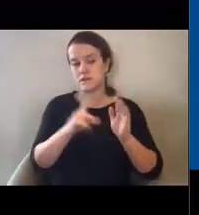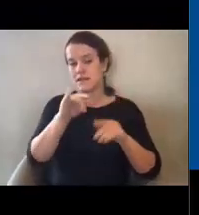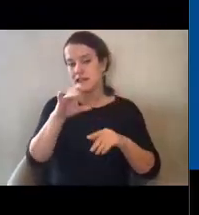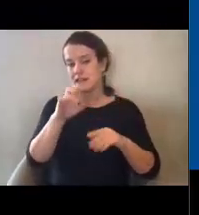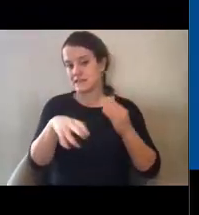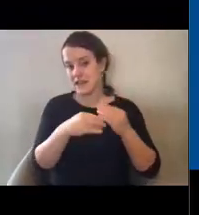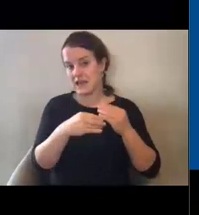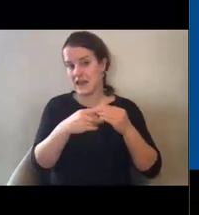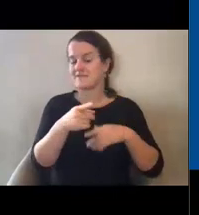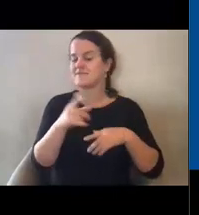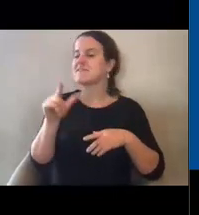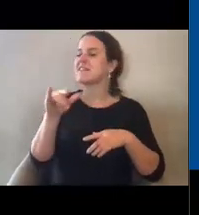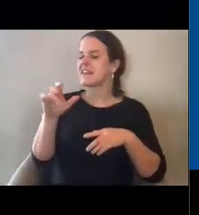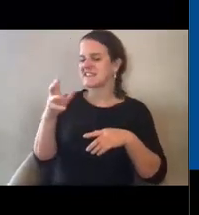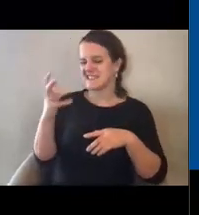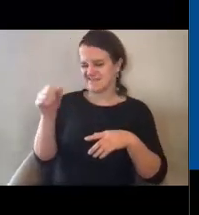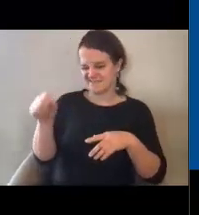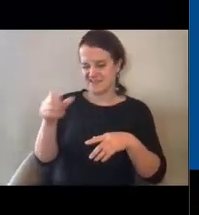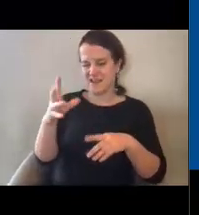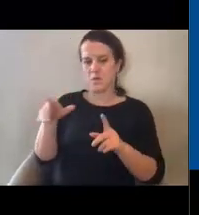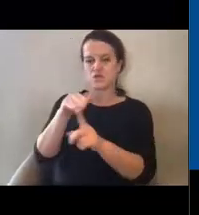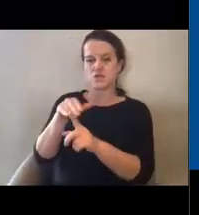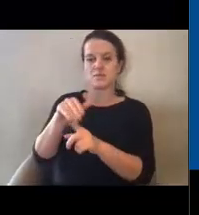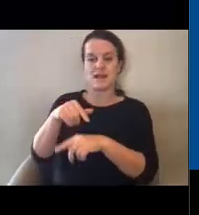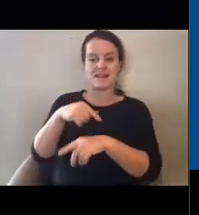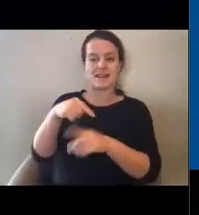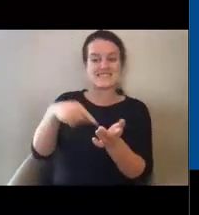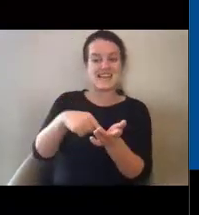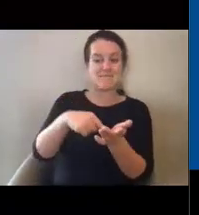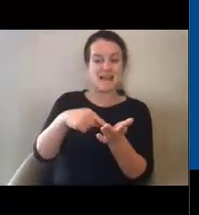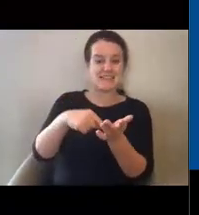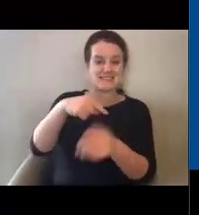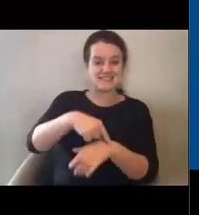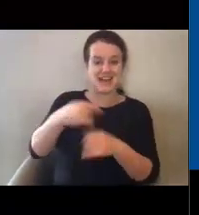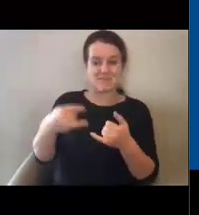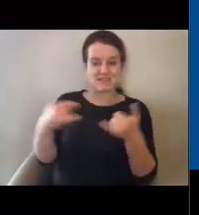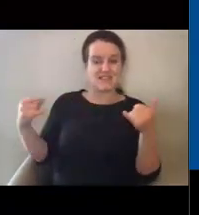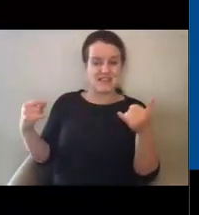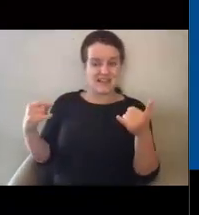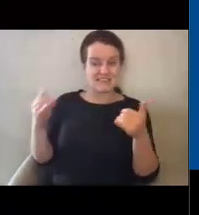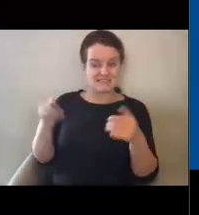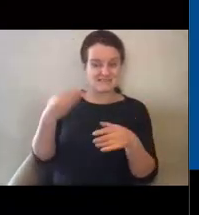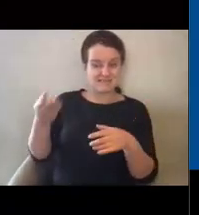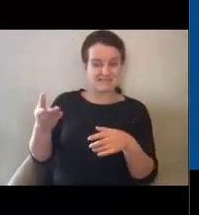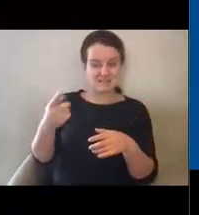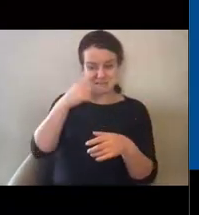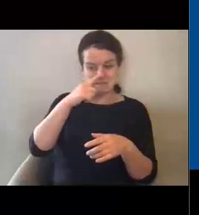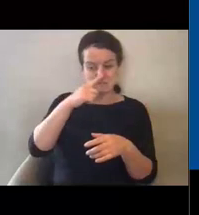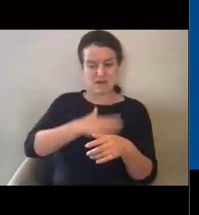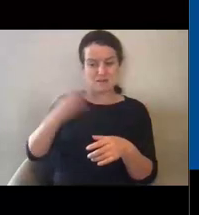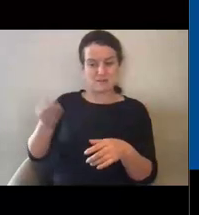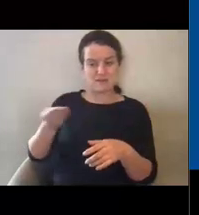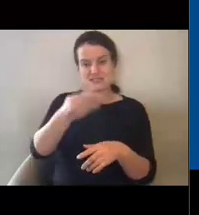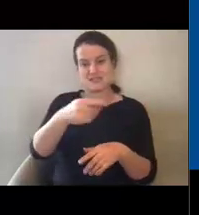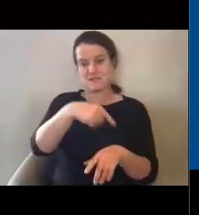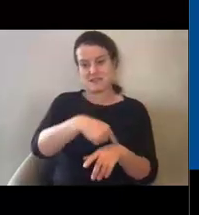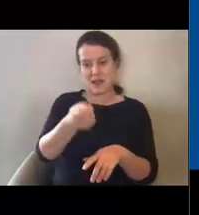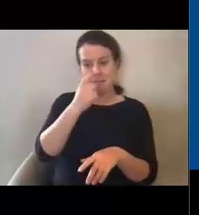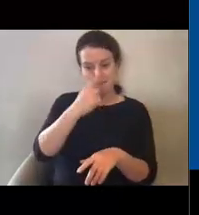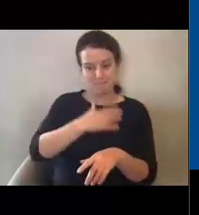I would just remind folks of the timelines that are included and making sure that you submit timely submissions. And in addition,